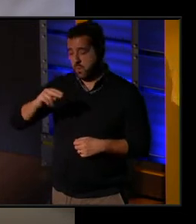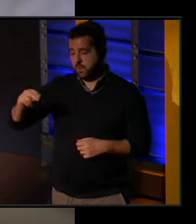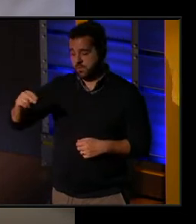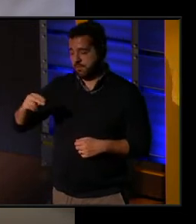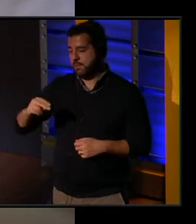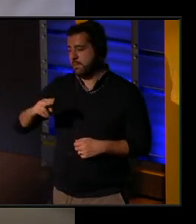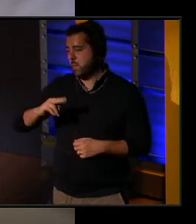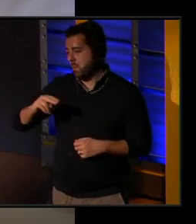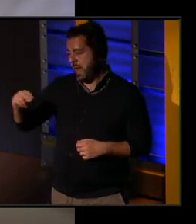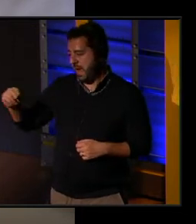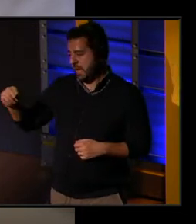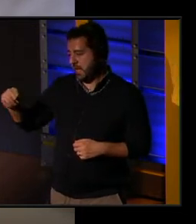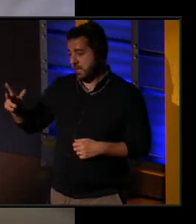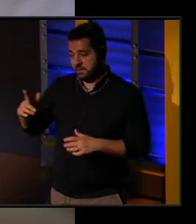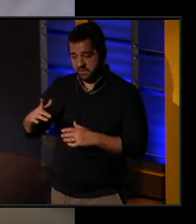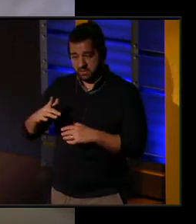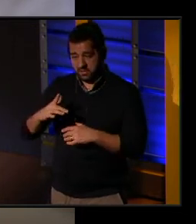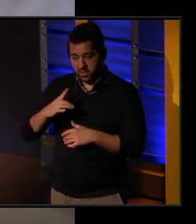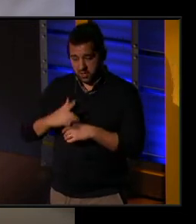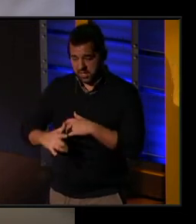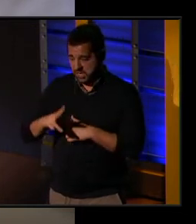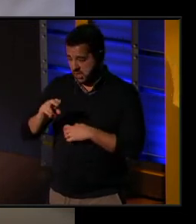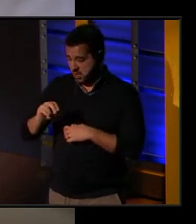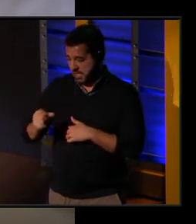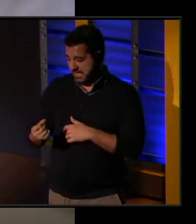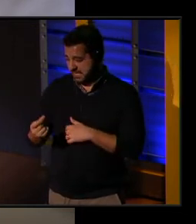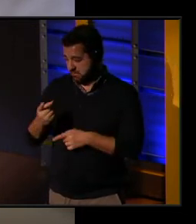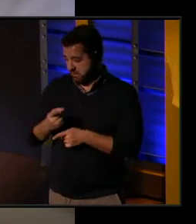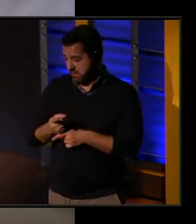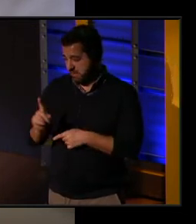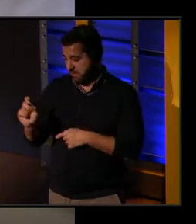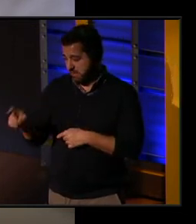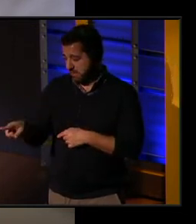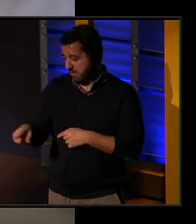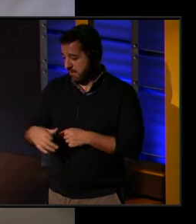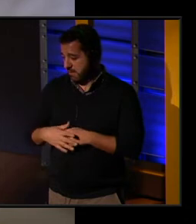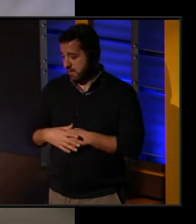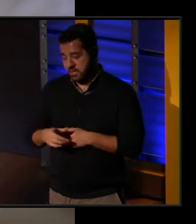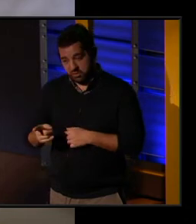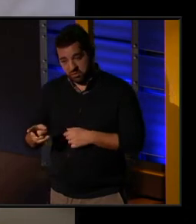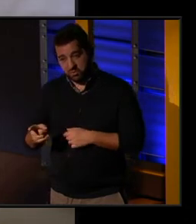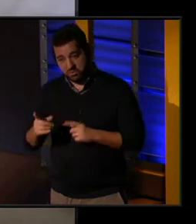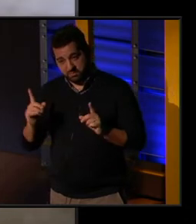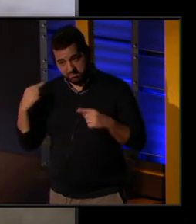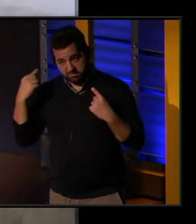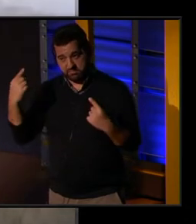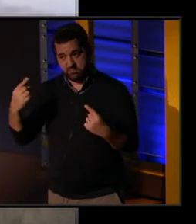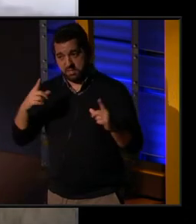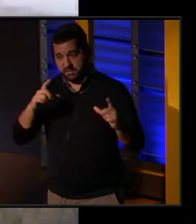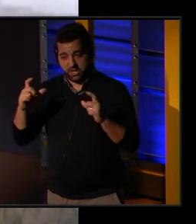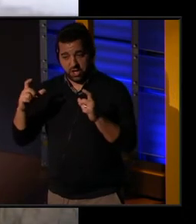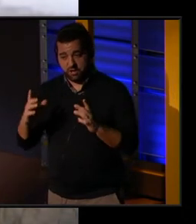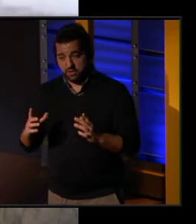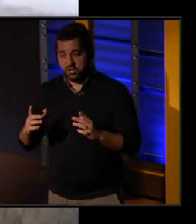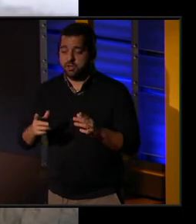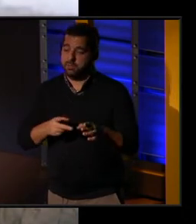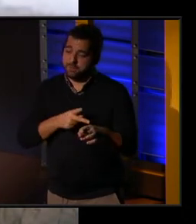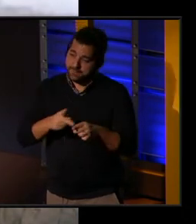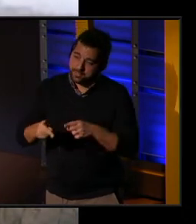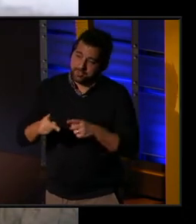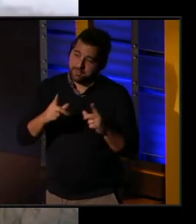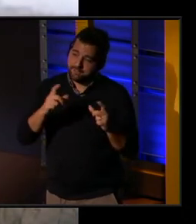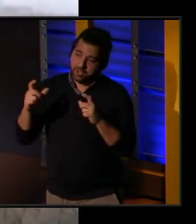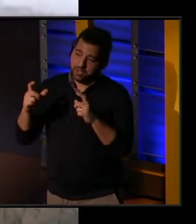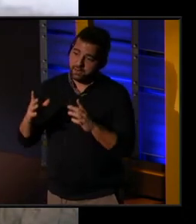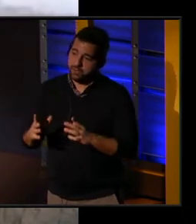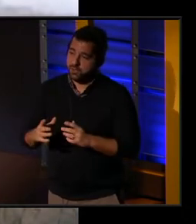You were in your early 30s, about that point, right? You had been a photographer, been a professional photographer.